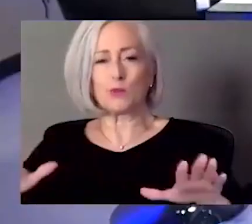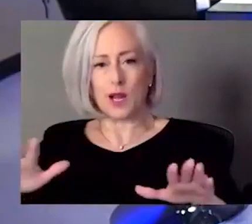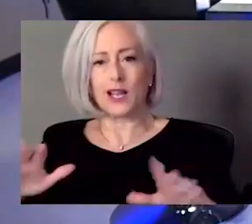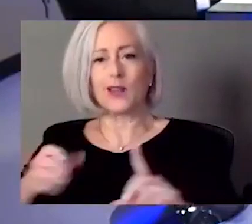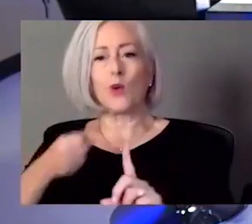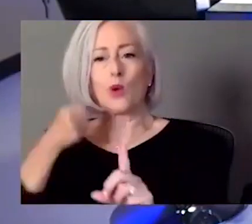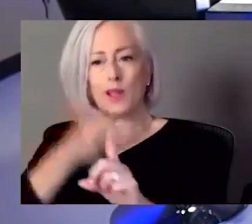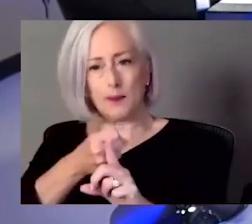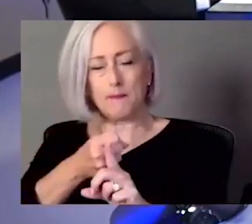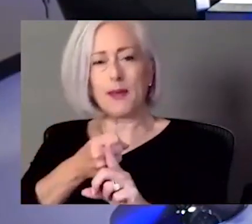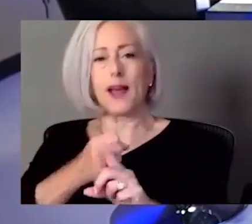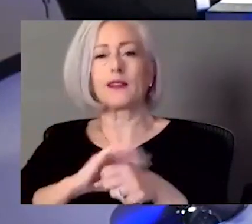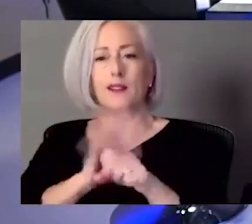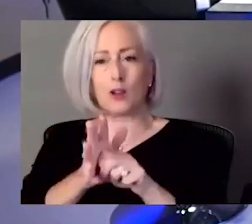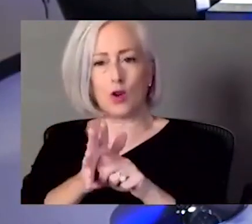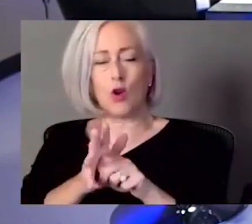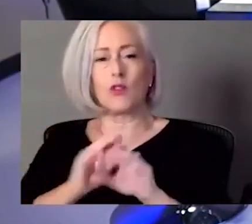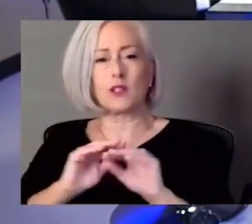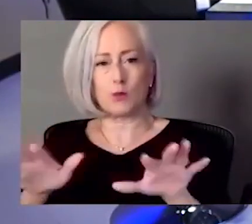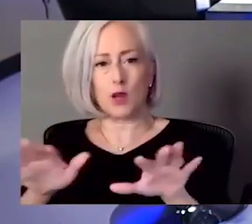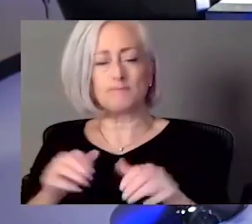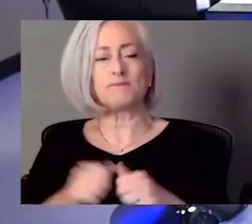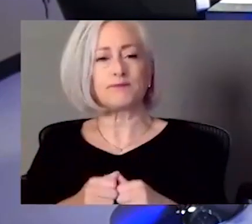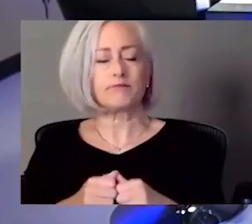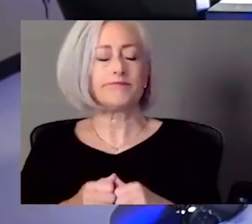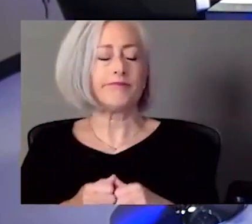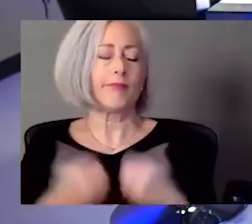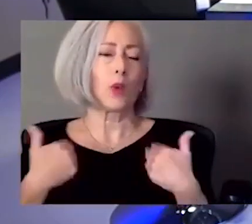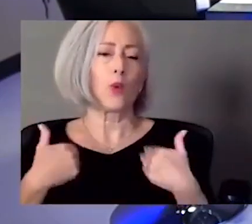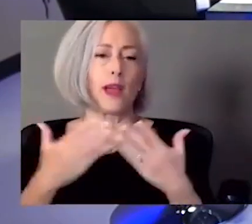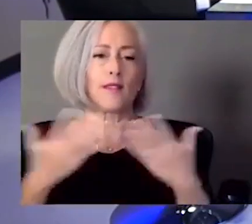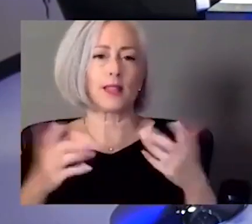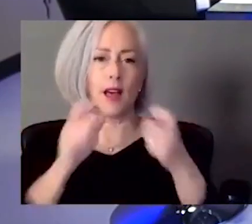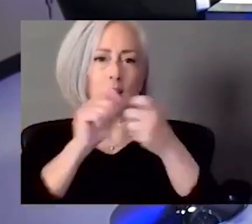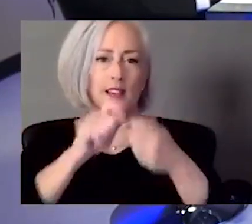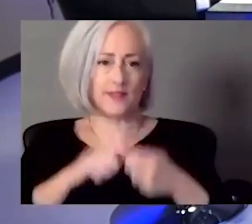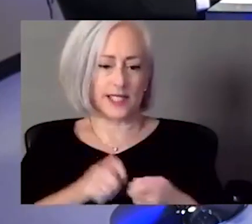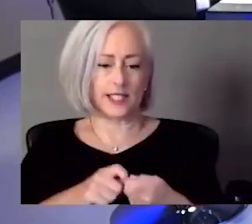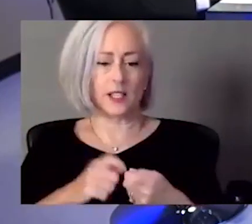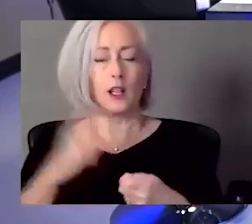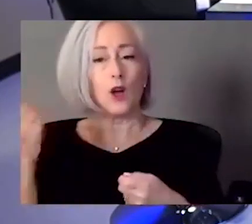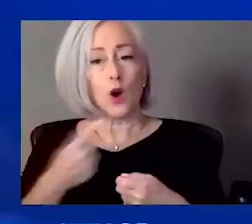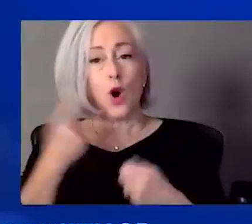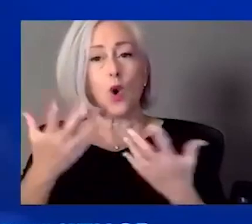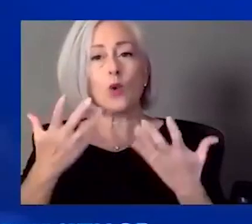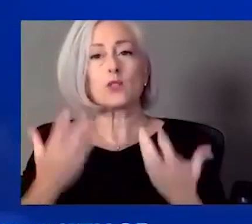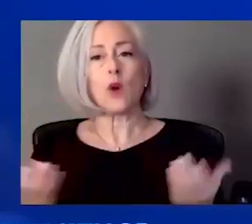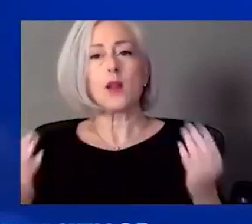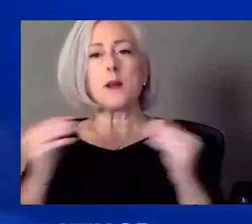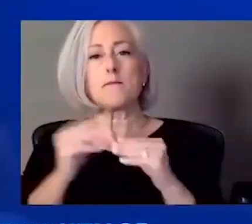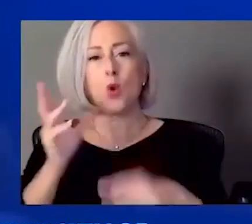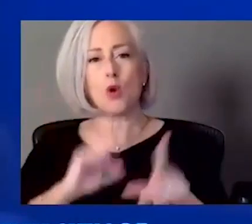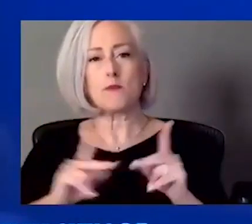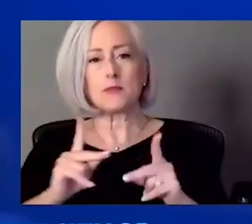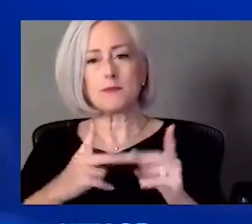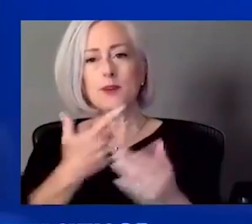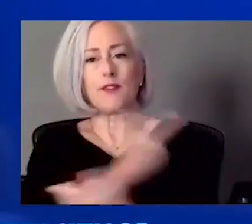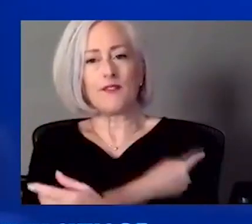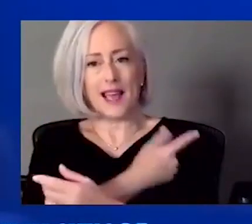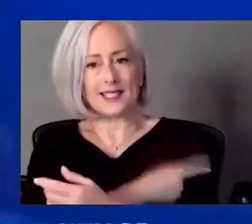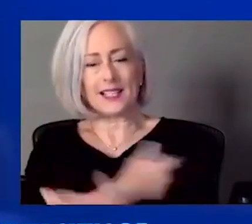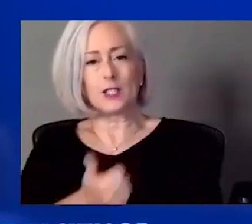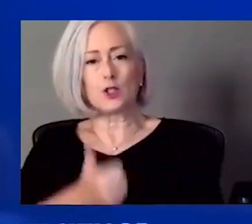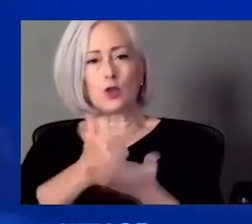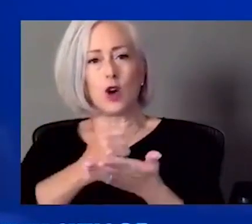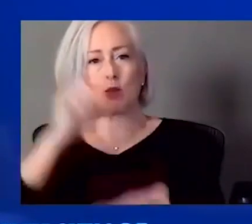intricacies and details in that, you know, you always want more people immune or vaccinated as possible. That will help reduce anybody who is not